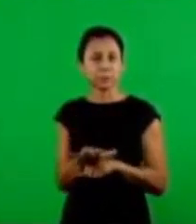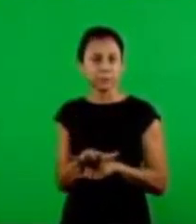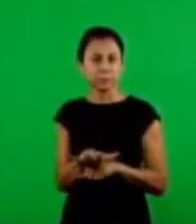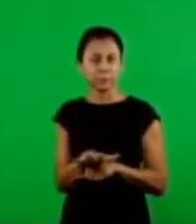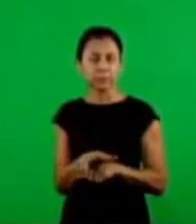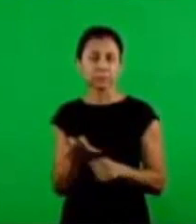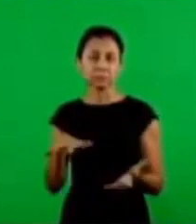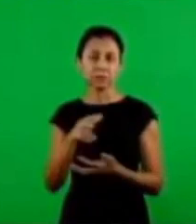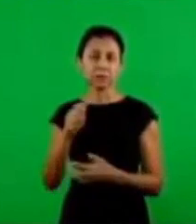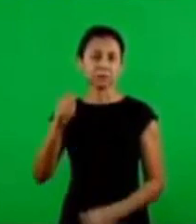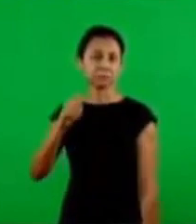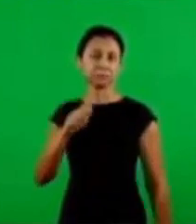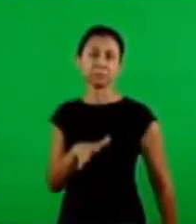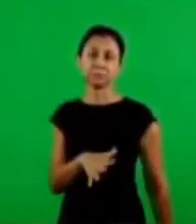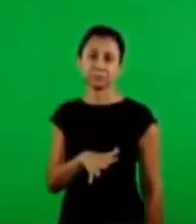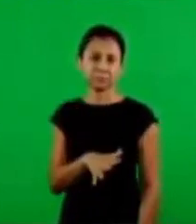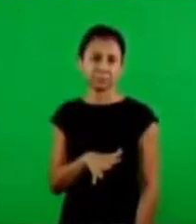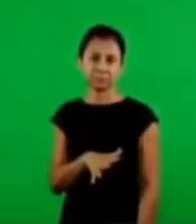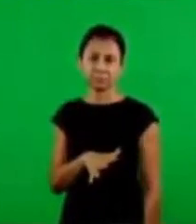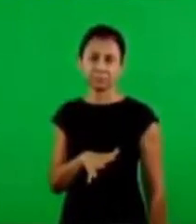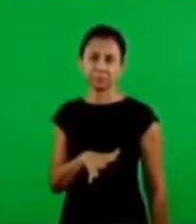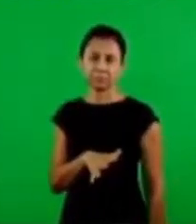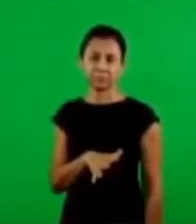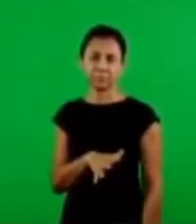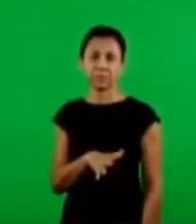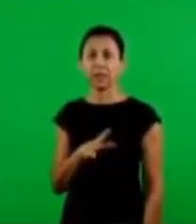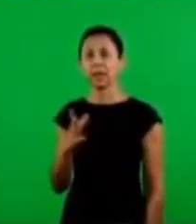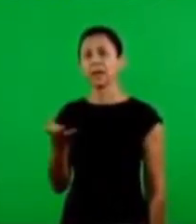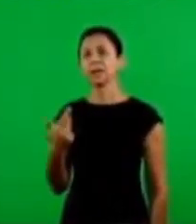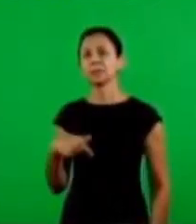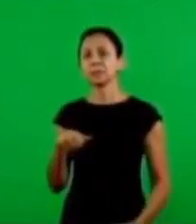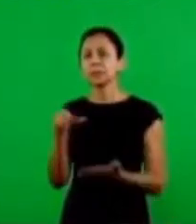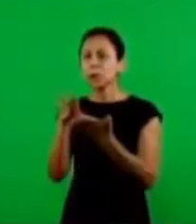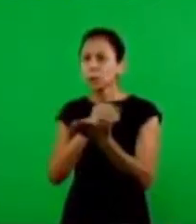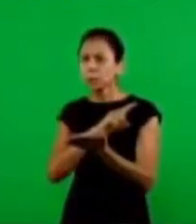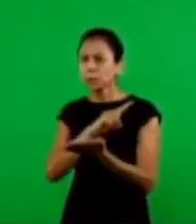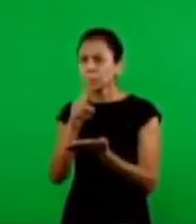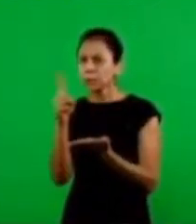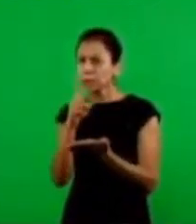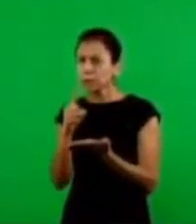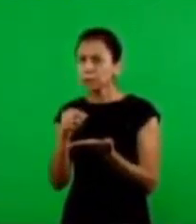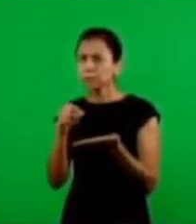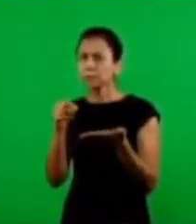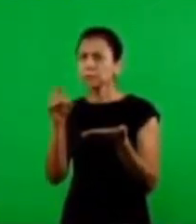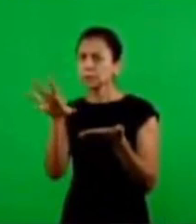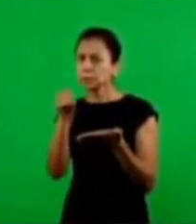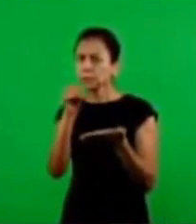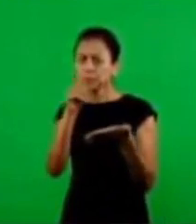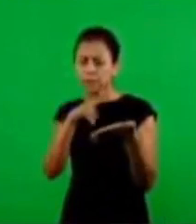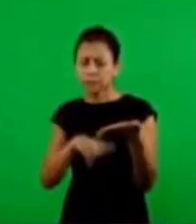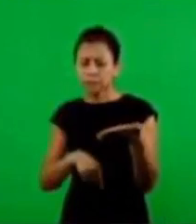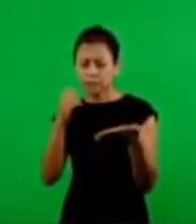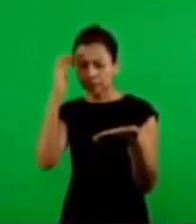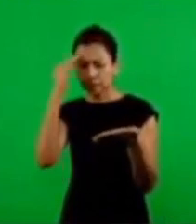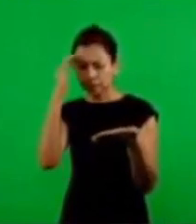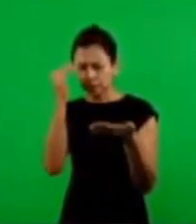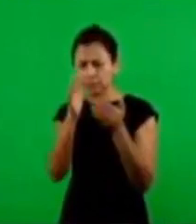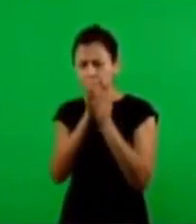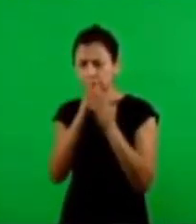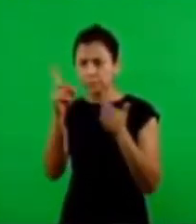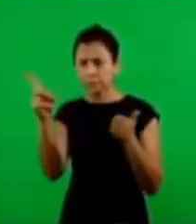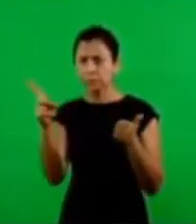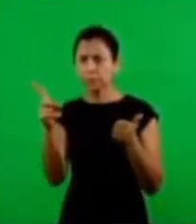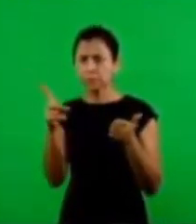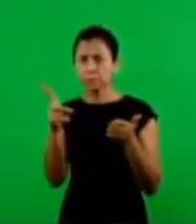can so the satellite has no worth if because he doesn't understand he has to understand he has to study the bible